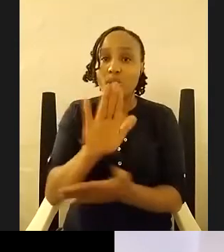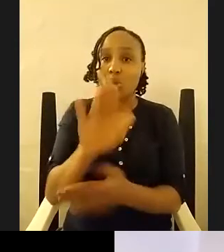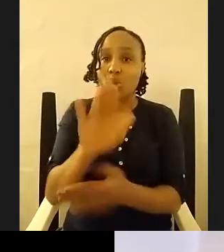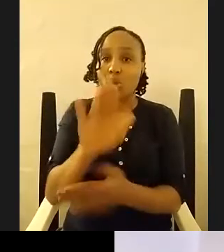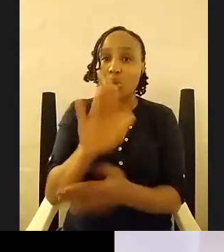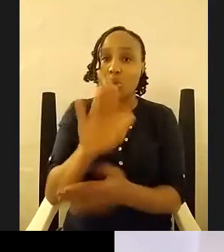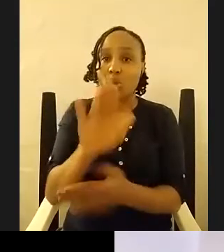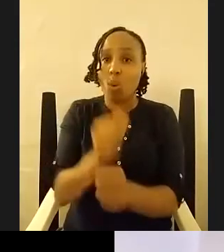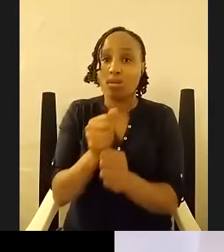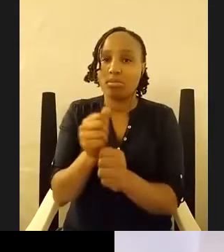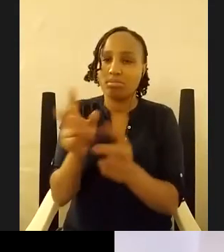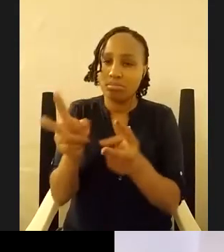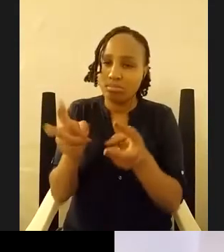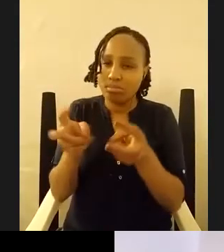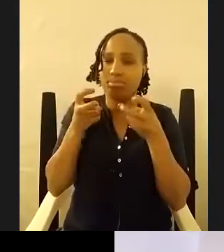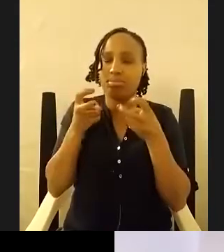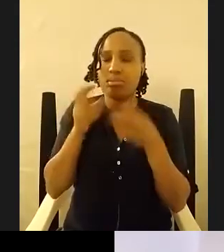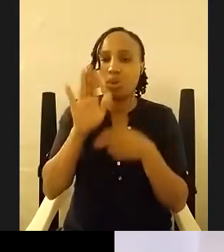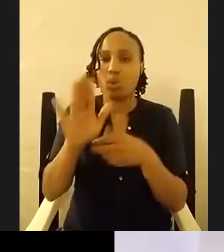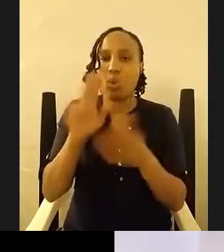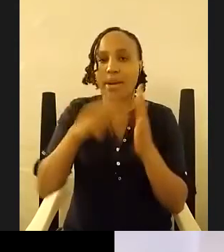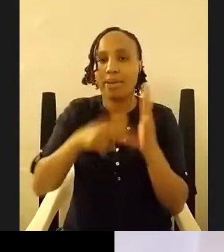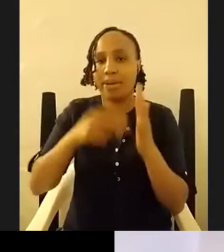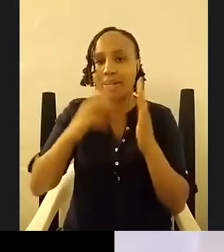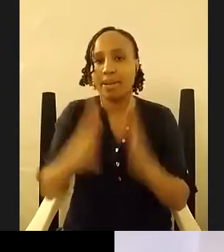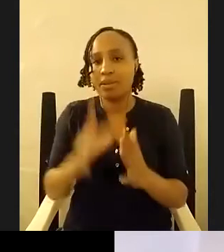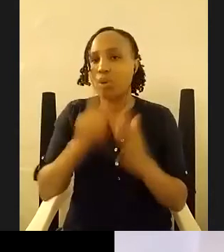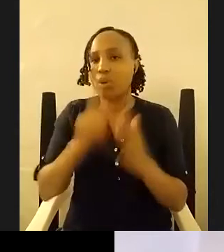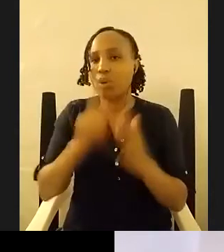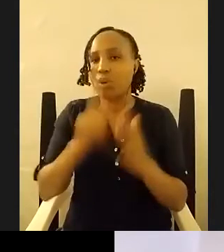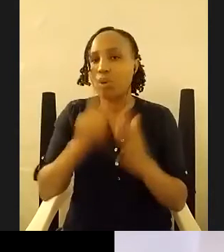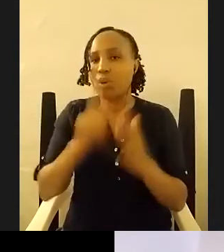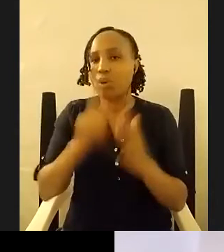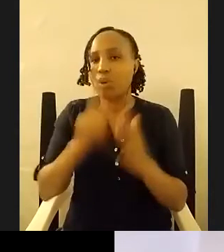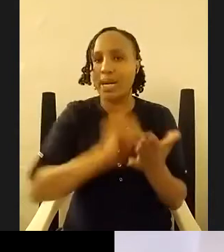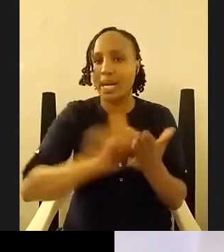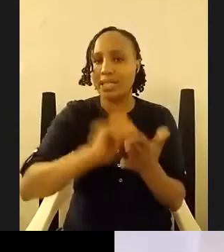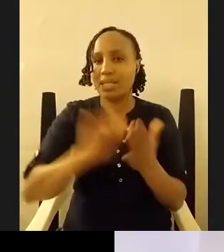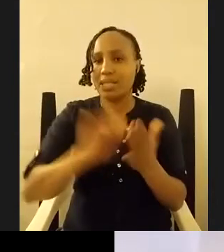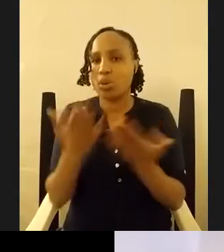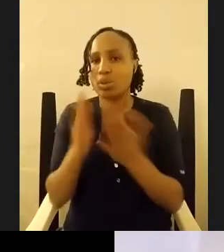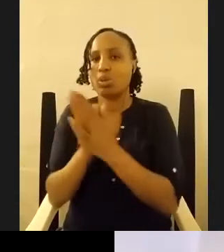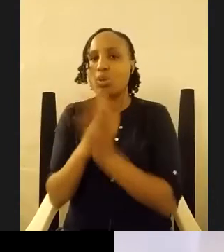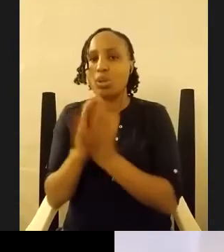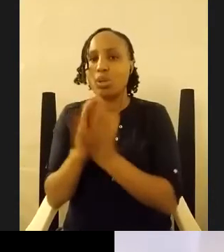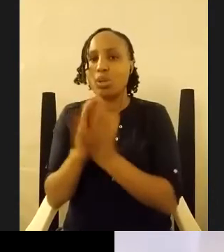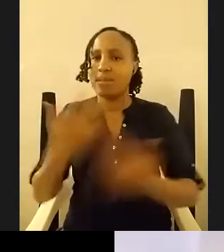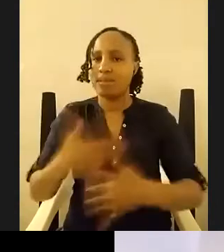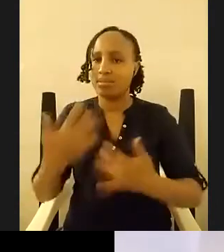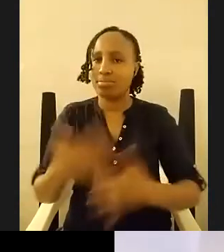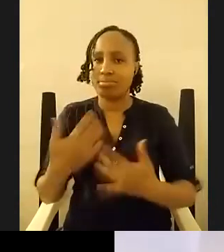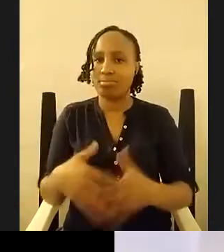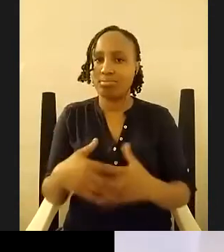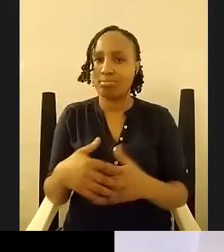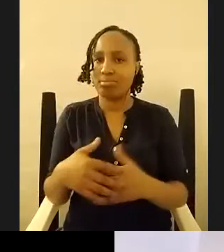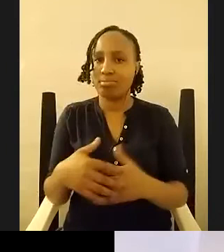like with your short stories with all your writings because you've also got that amazing story whirlwind in jekyll yeah which was also another